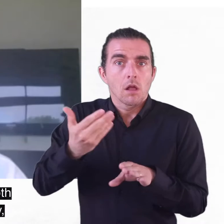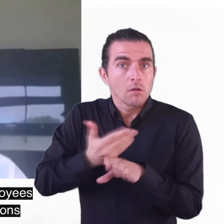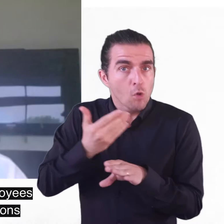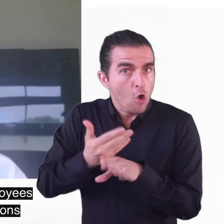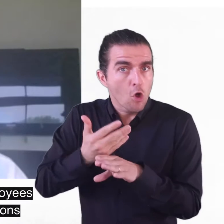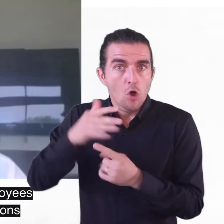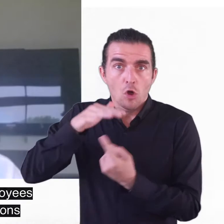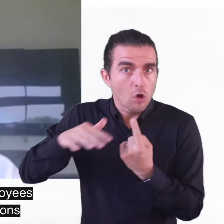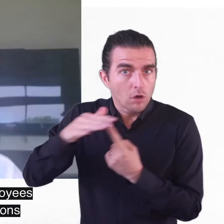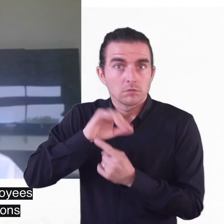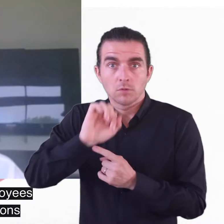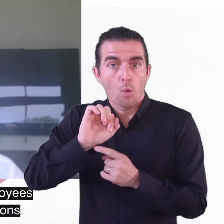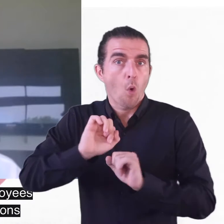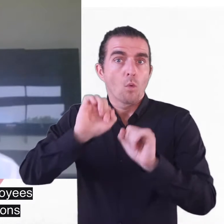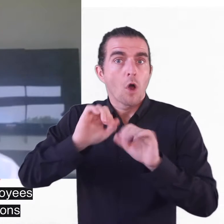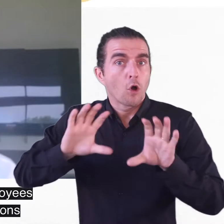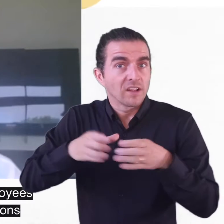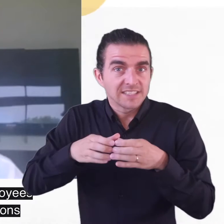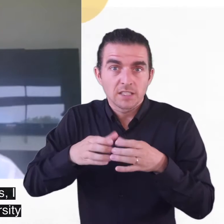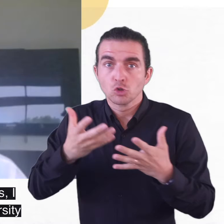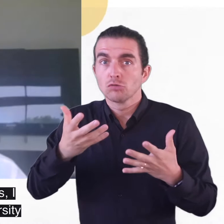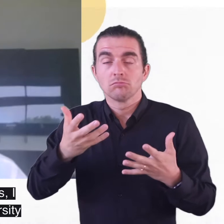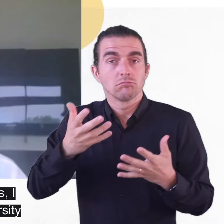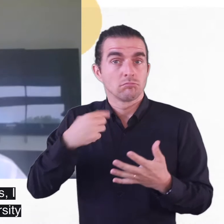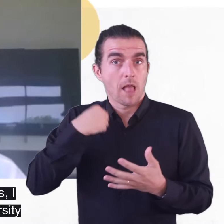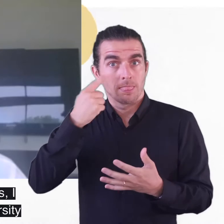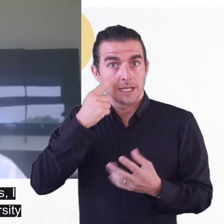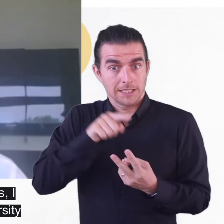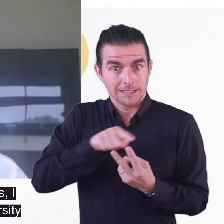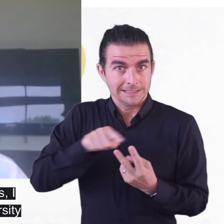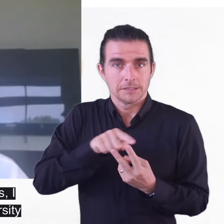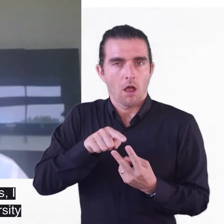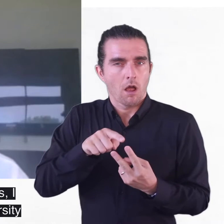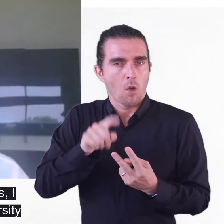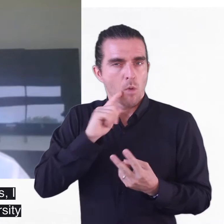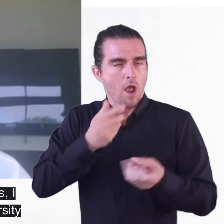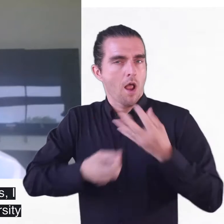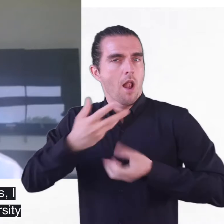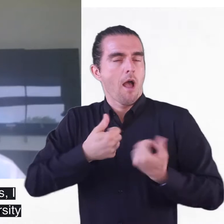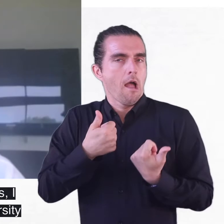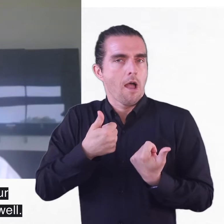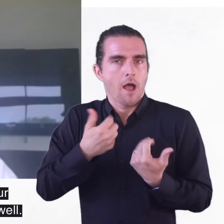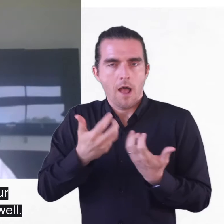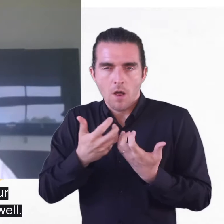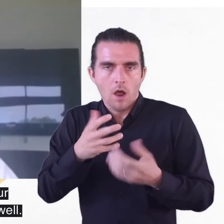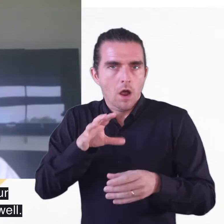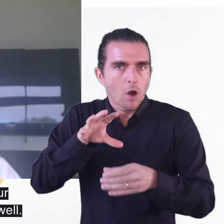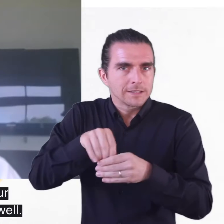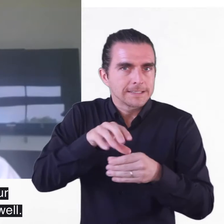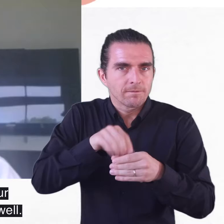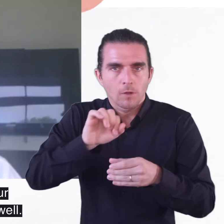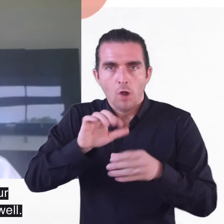personally but you in terms of employees of your own organizations um and and in both cases i think leading um diversity and inclusivity